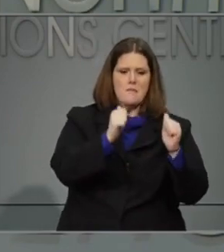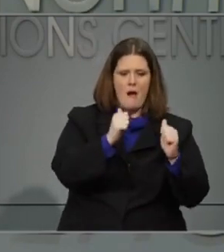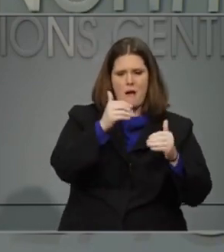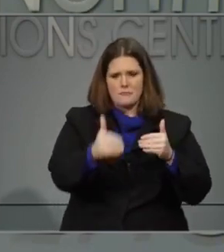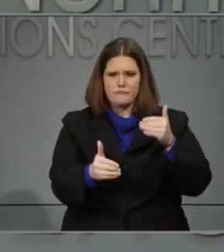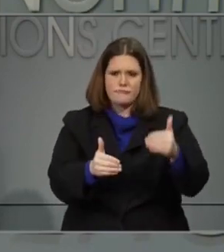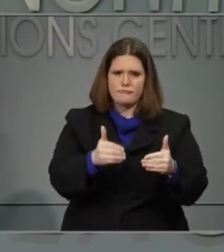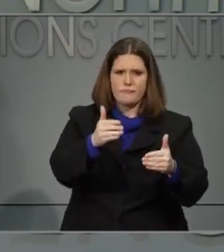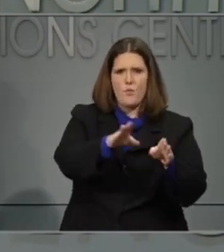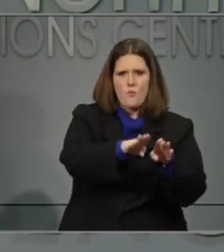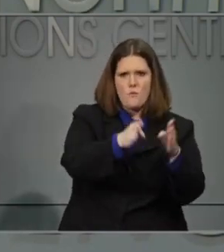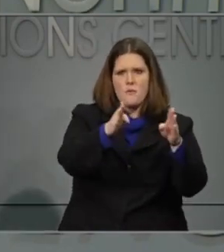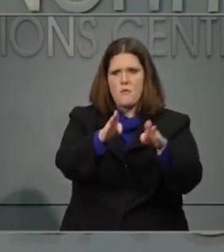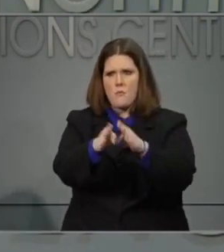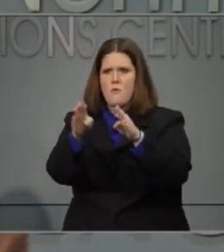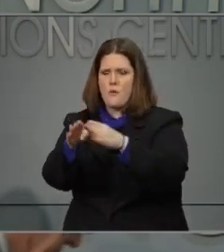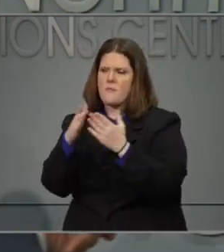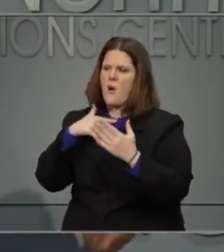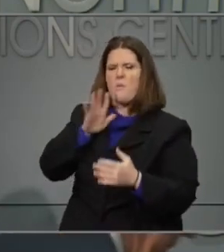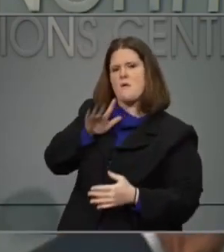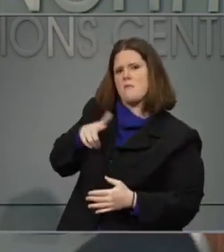Dr. Cohen address that as well.